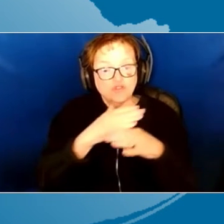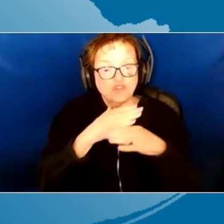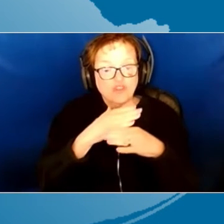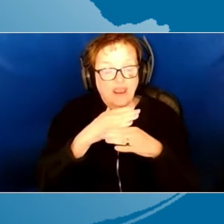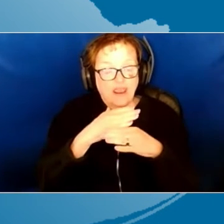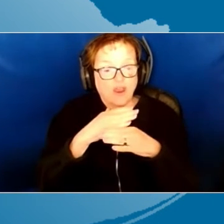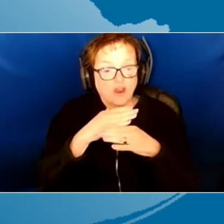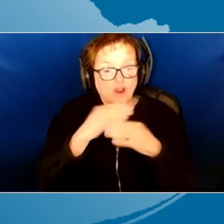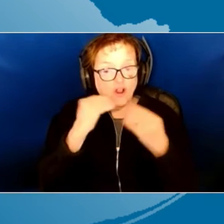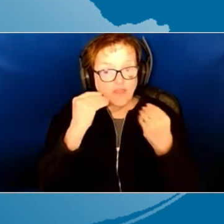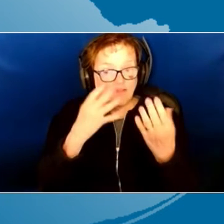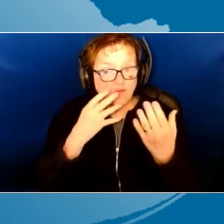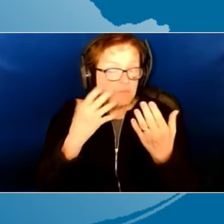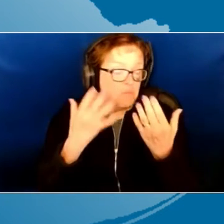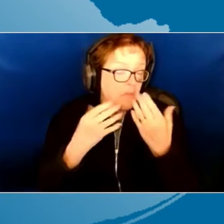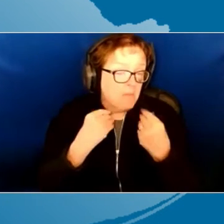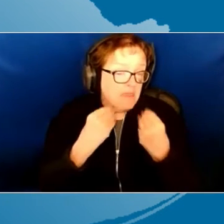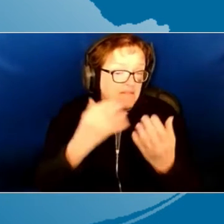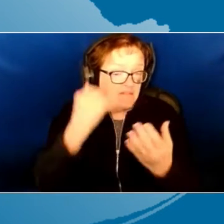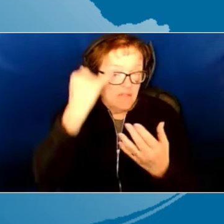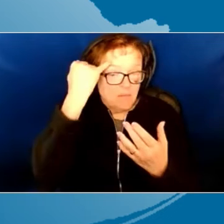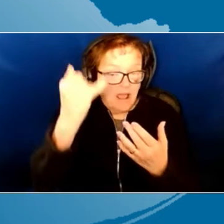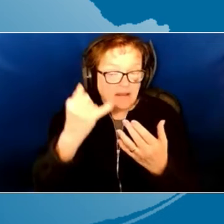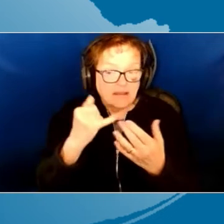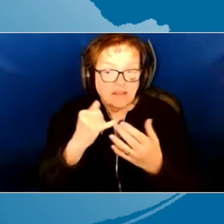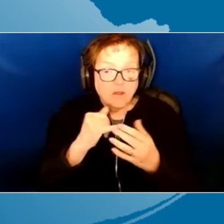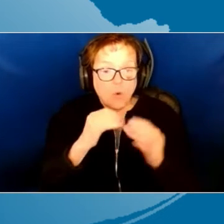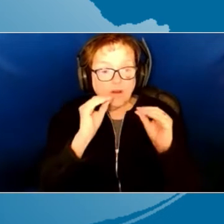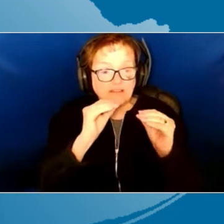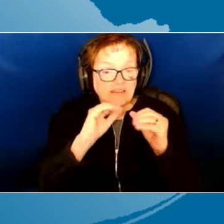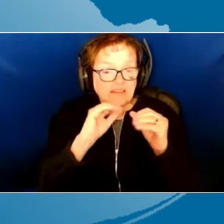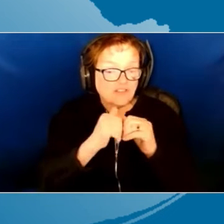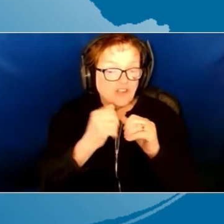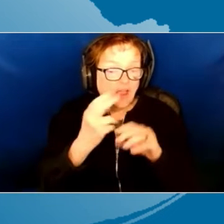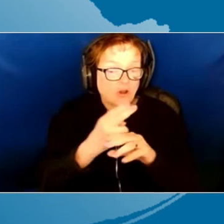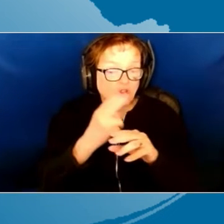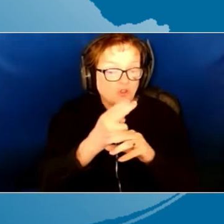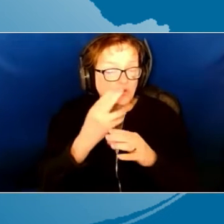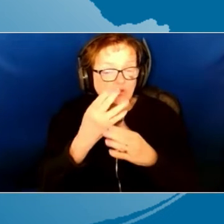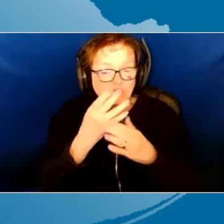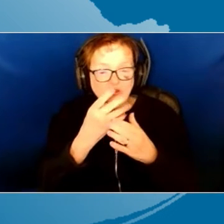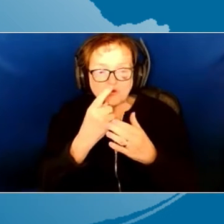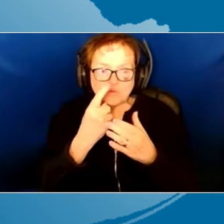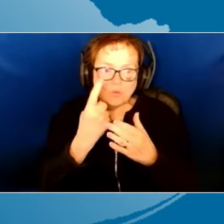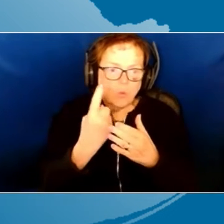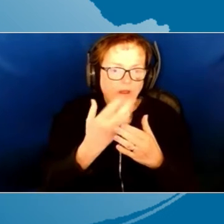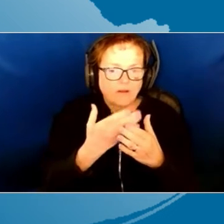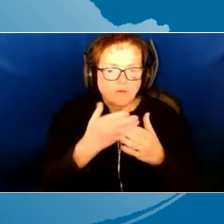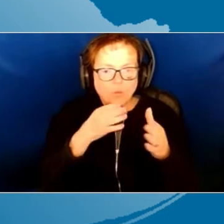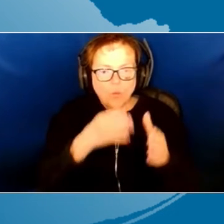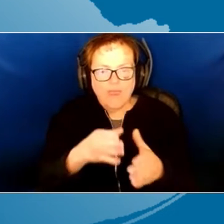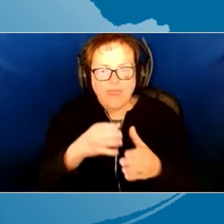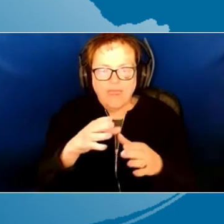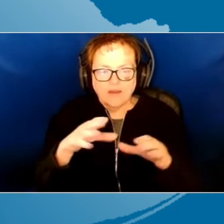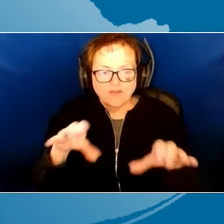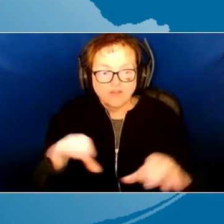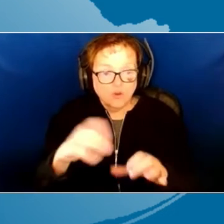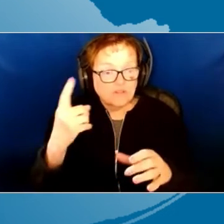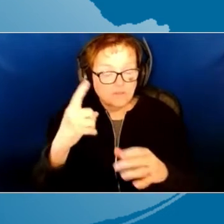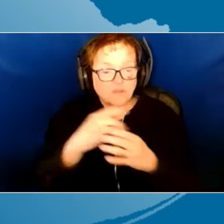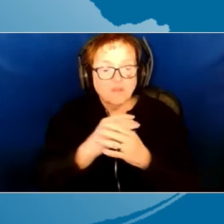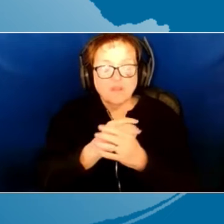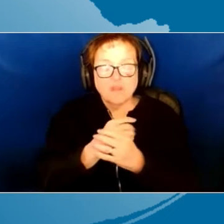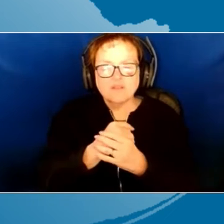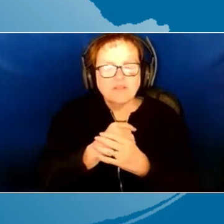the information. It may be giving them an idea or teaching them how to use a strategy. And then I'm going to ask them to reflect on that. What do you think